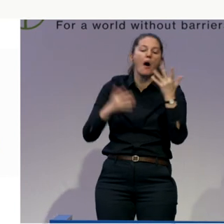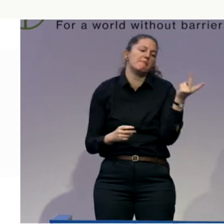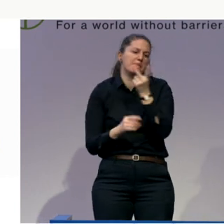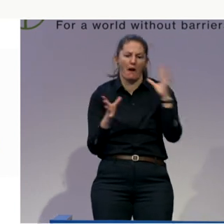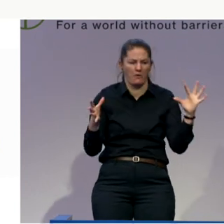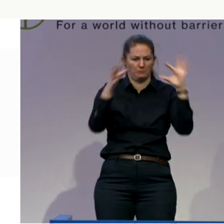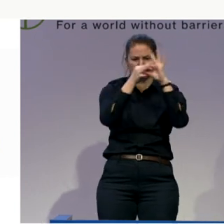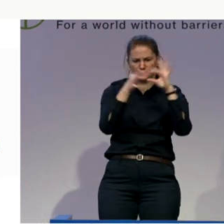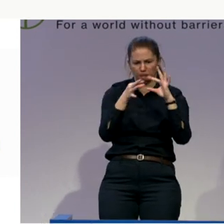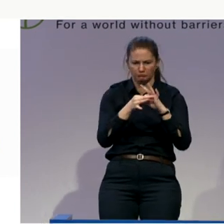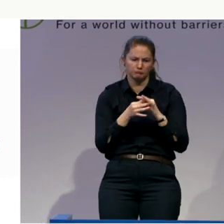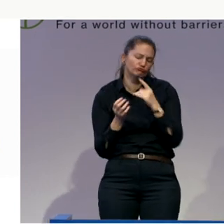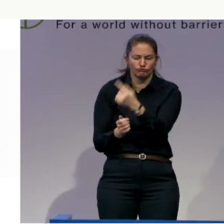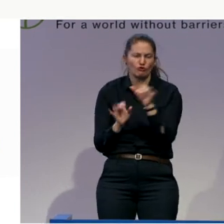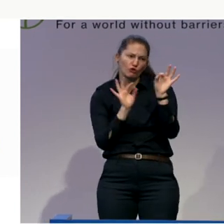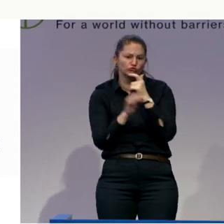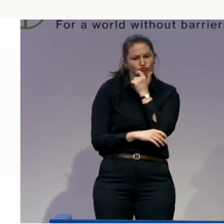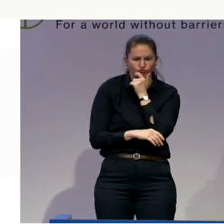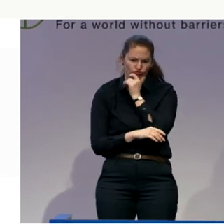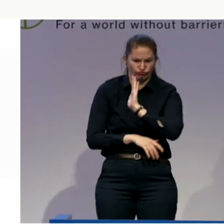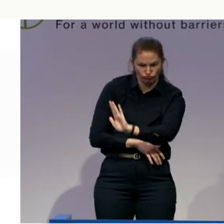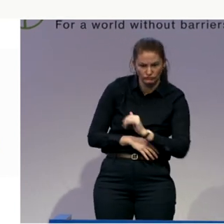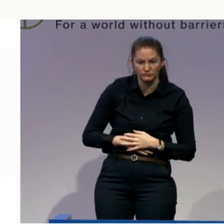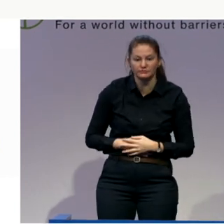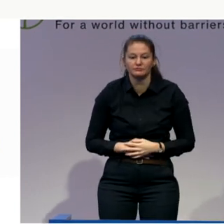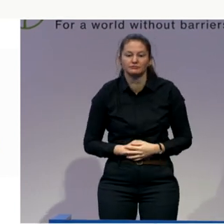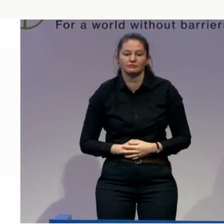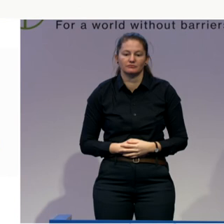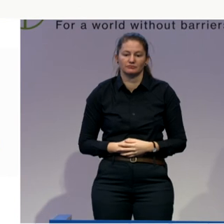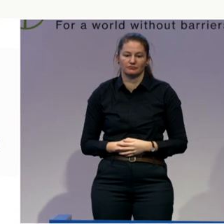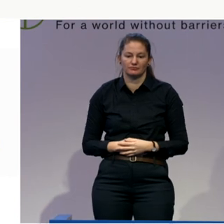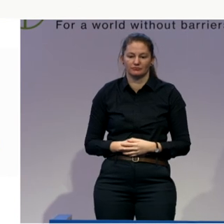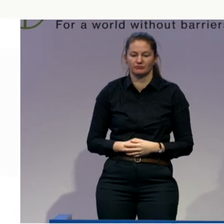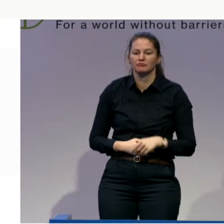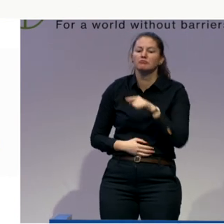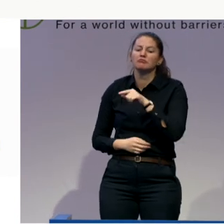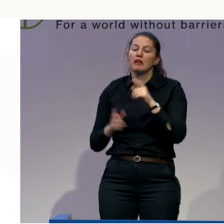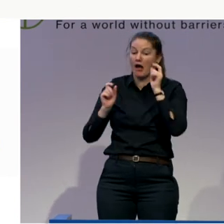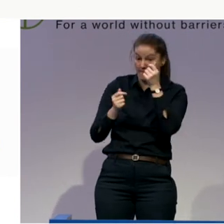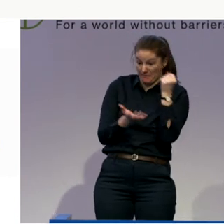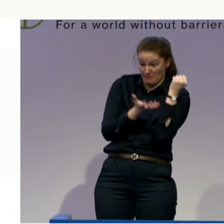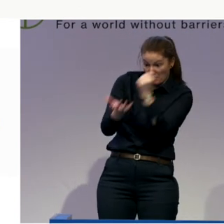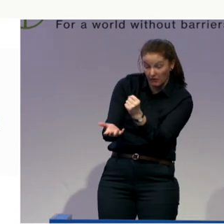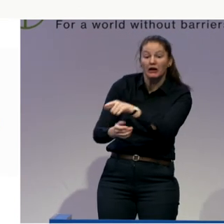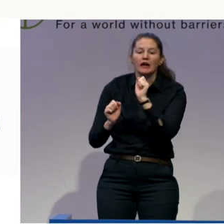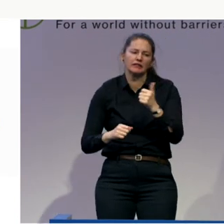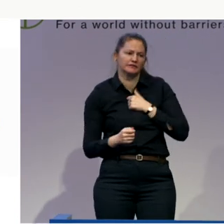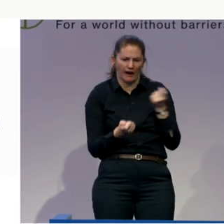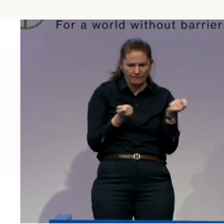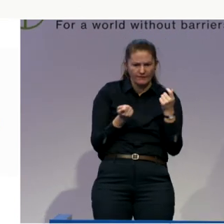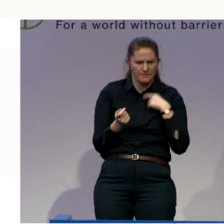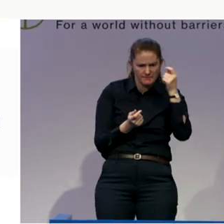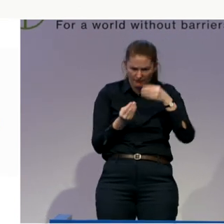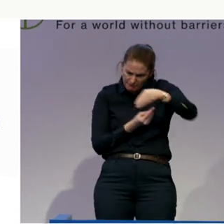or care and cash, or a combination of both. It's up to their, it's their own choice. But